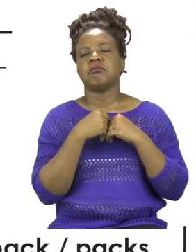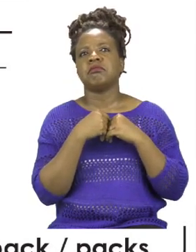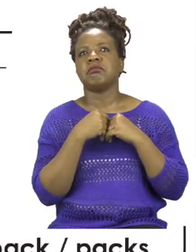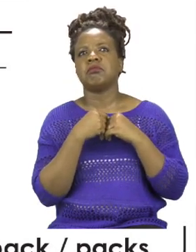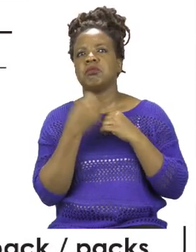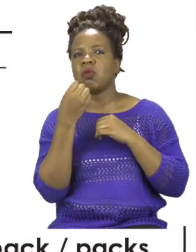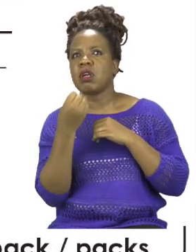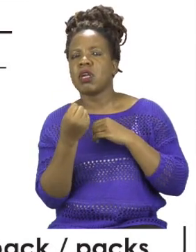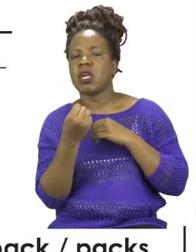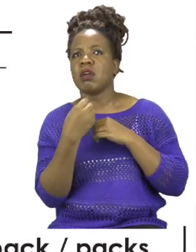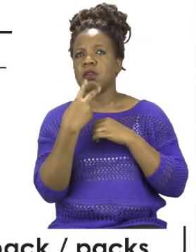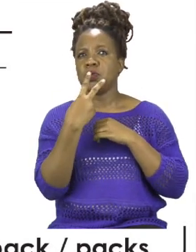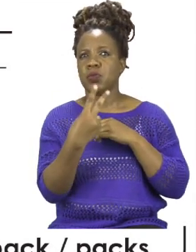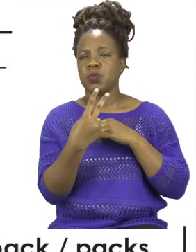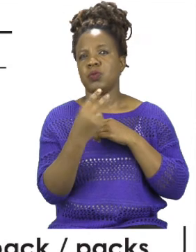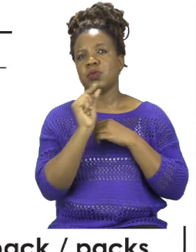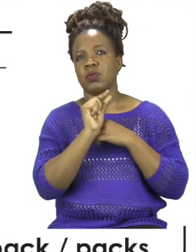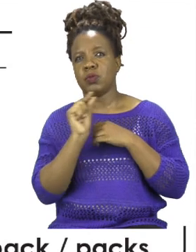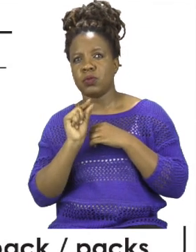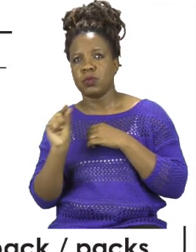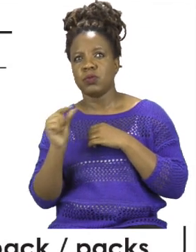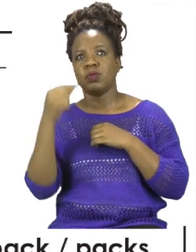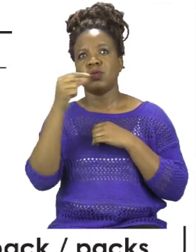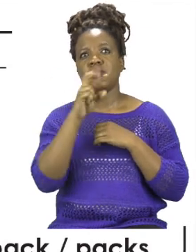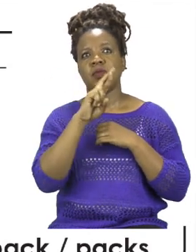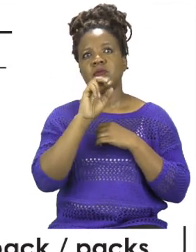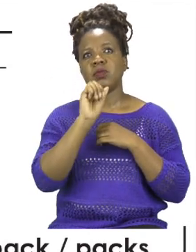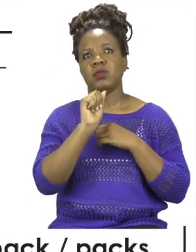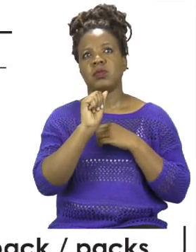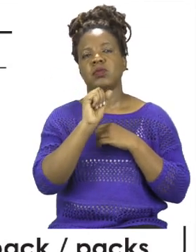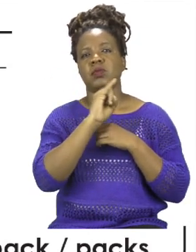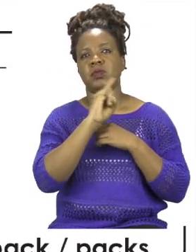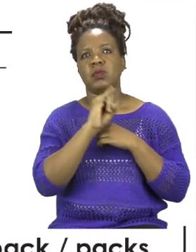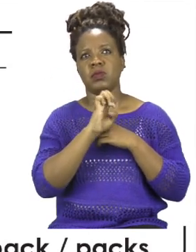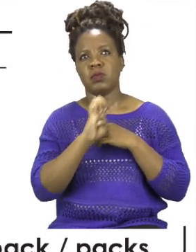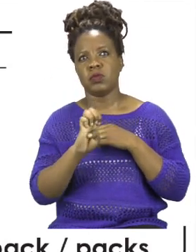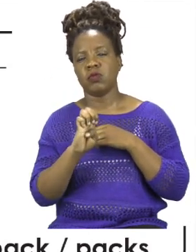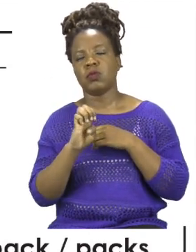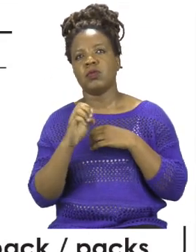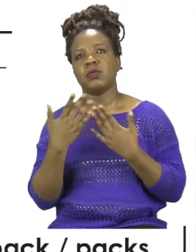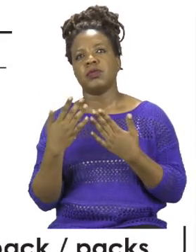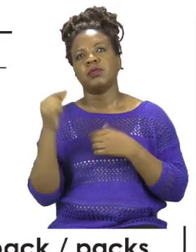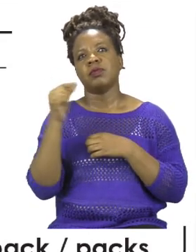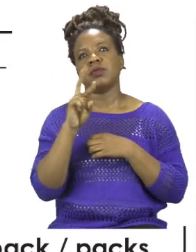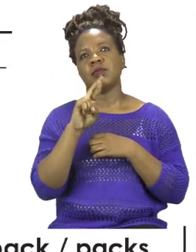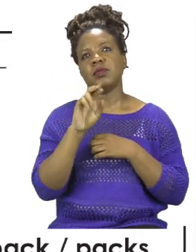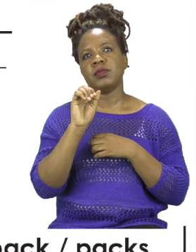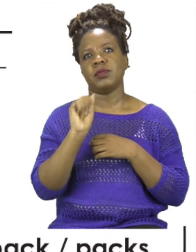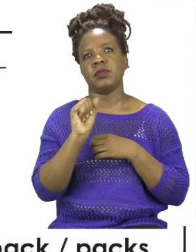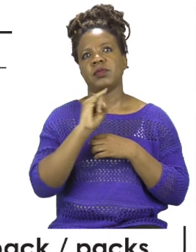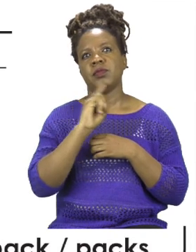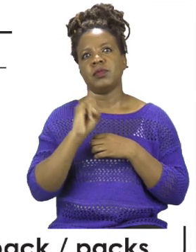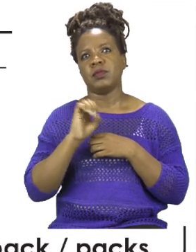use grace or grazes. Now our subject there or rather our